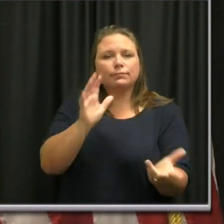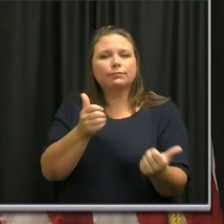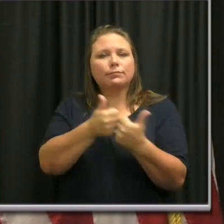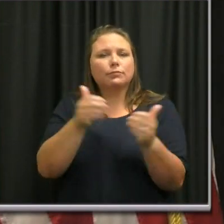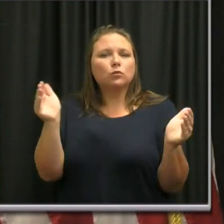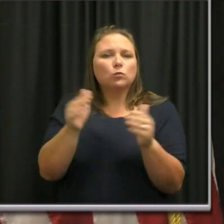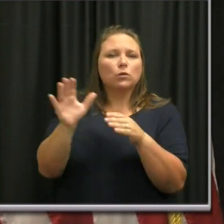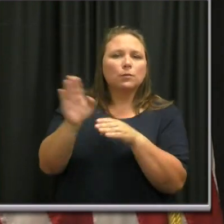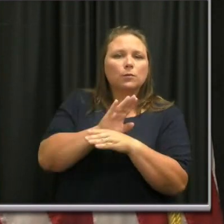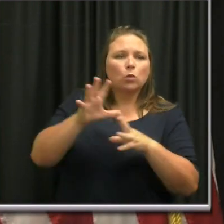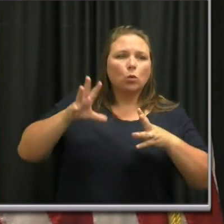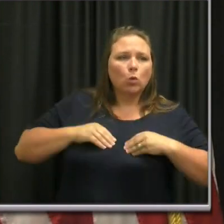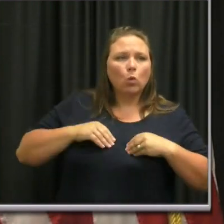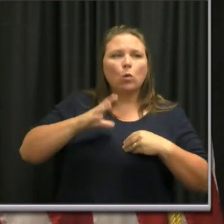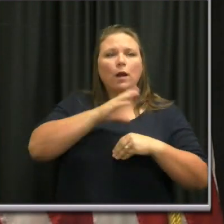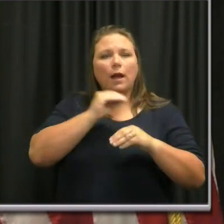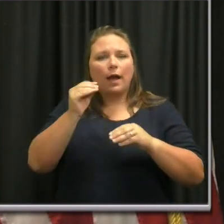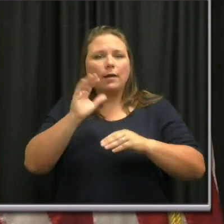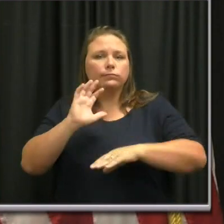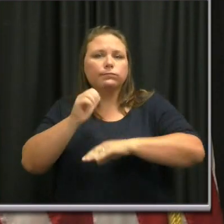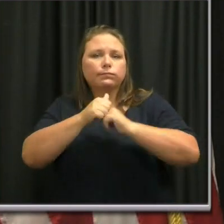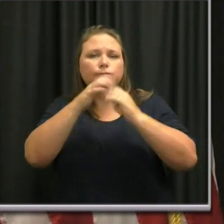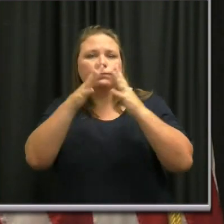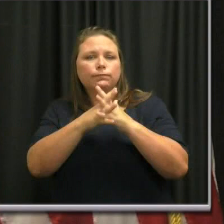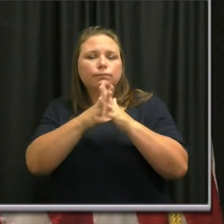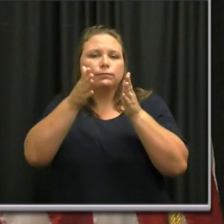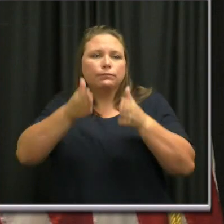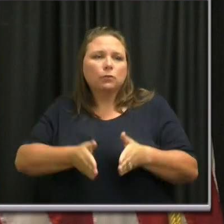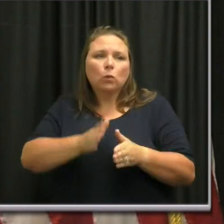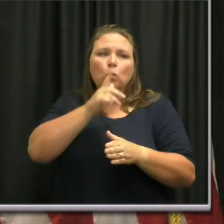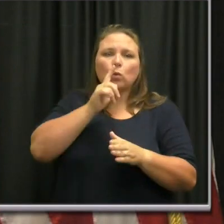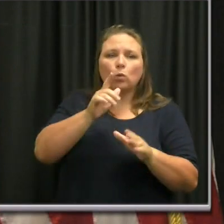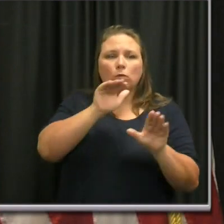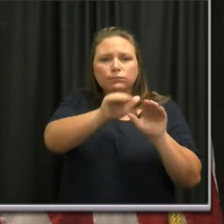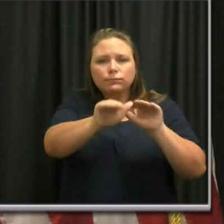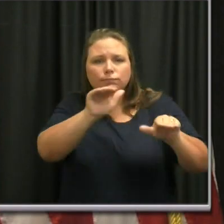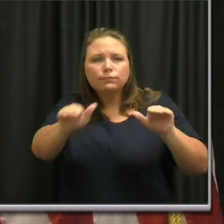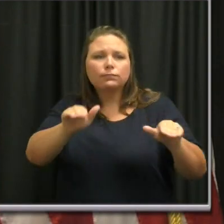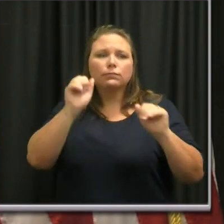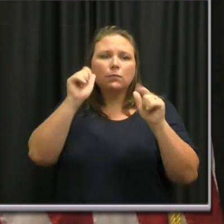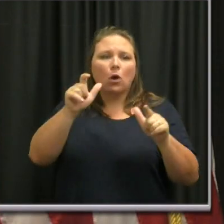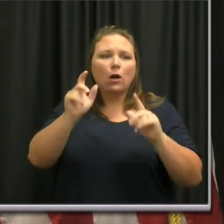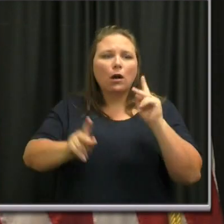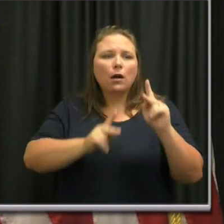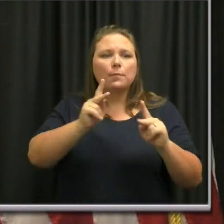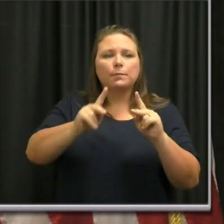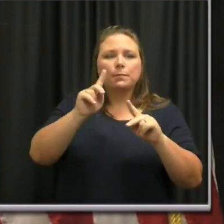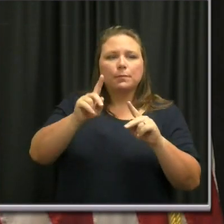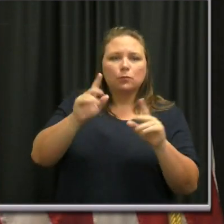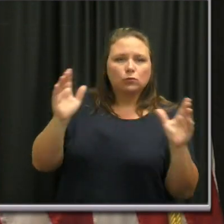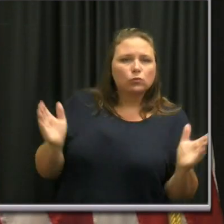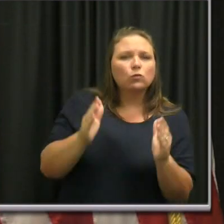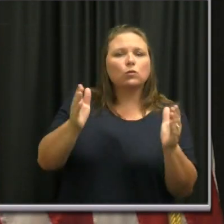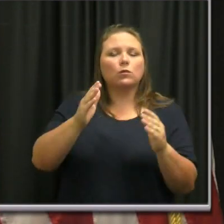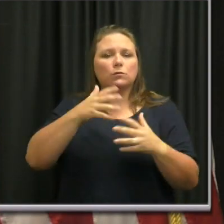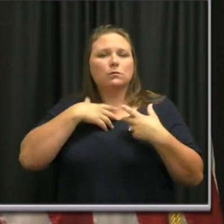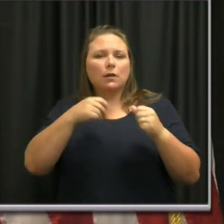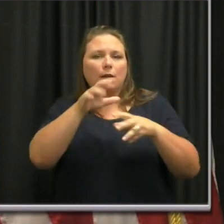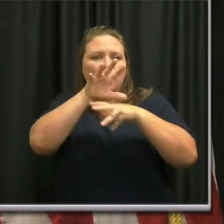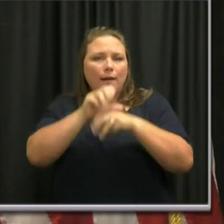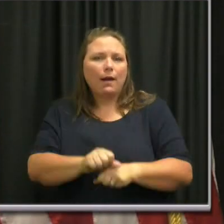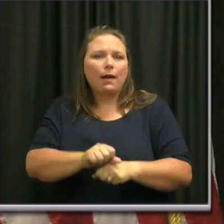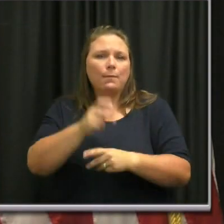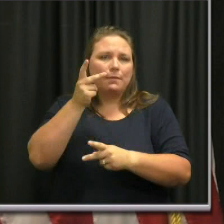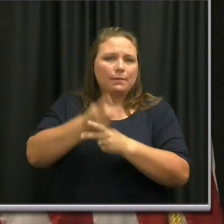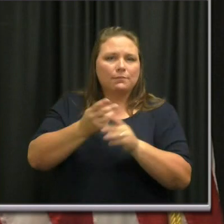and entrepreneur and to appeal to all Nashvilleians about the urgency to practice healthy habits to keep our economy